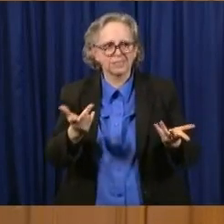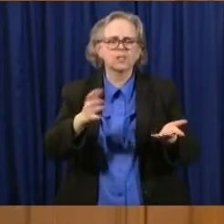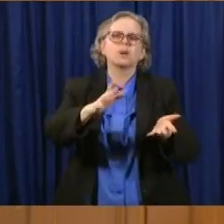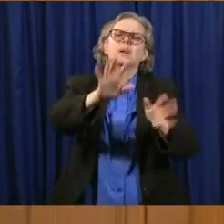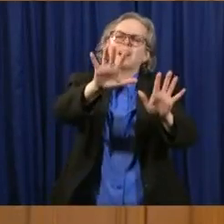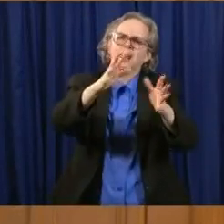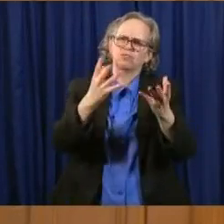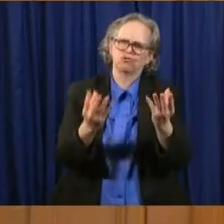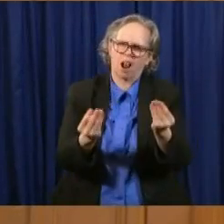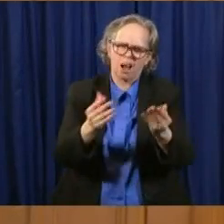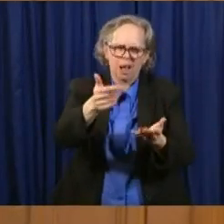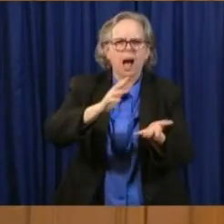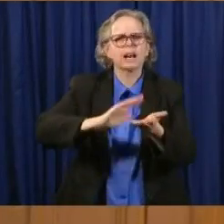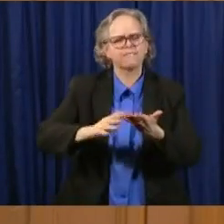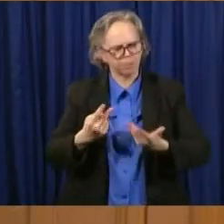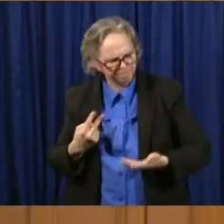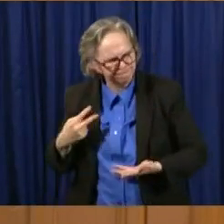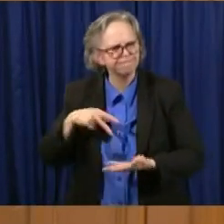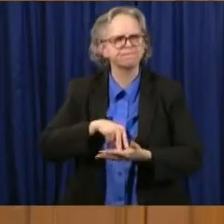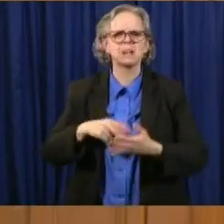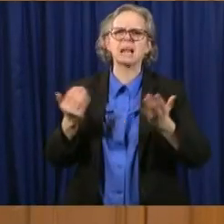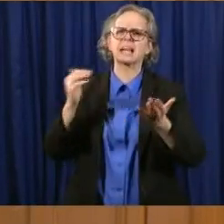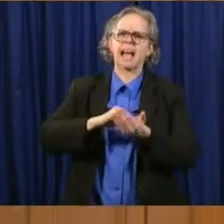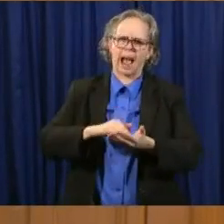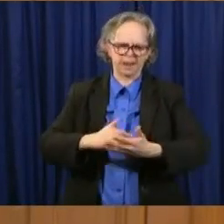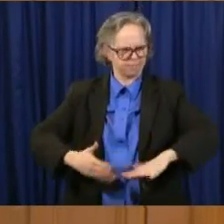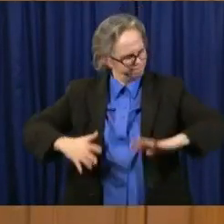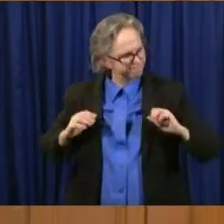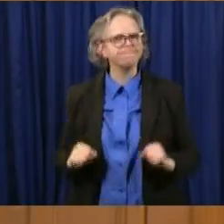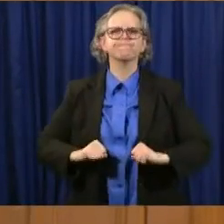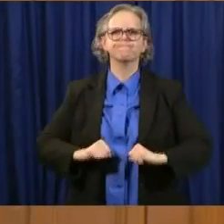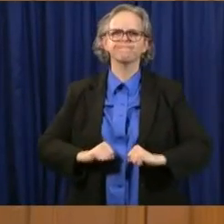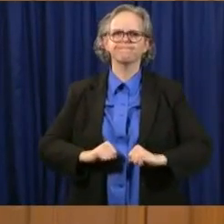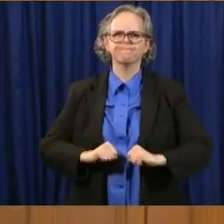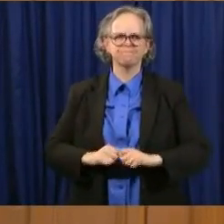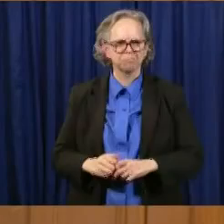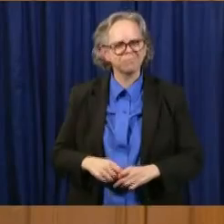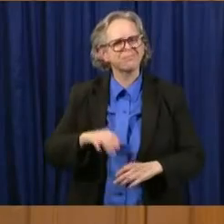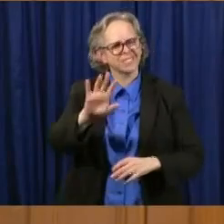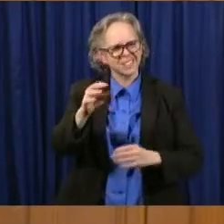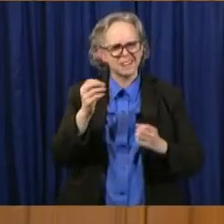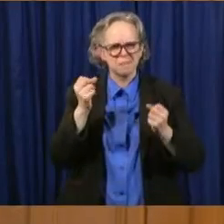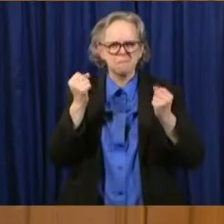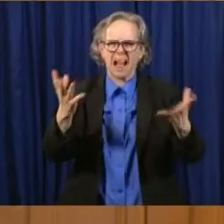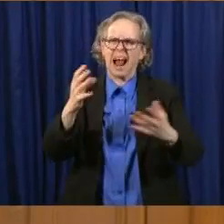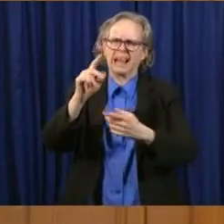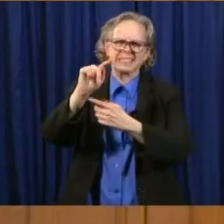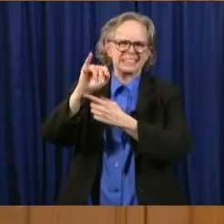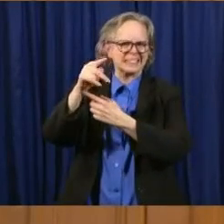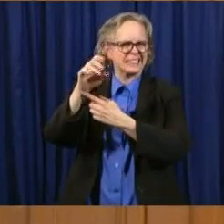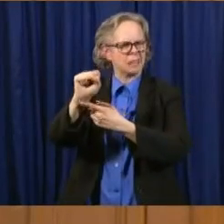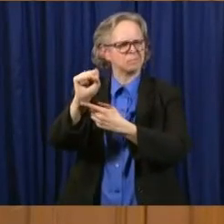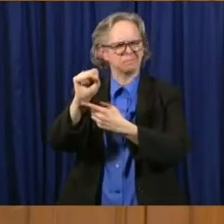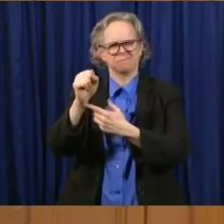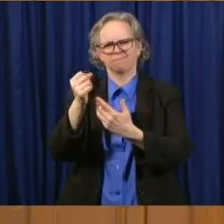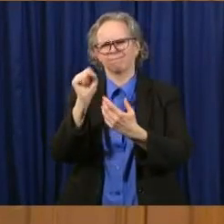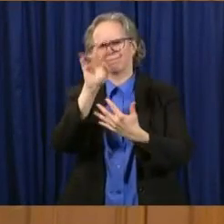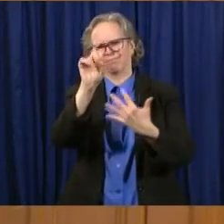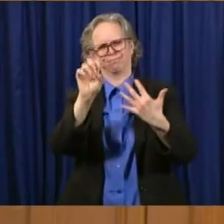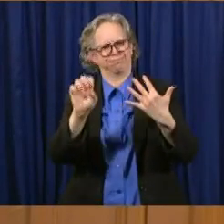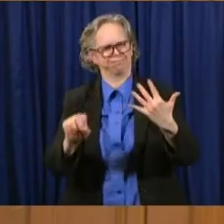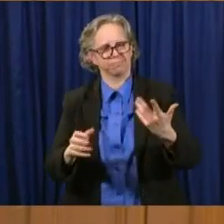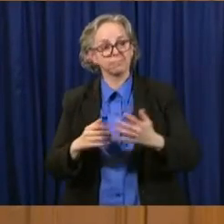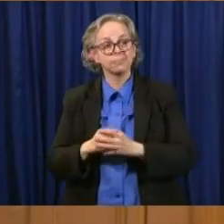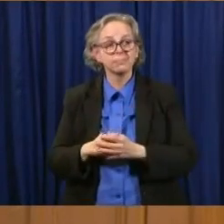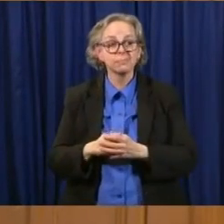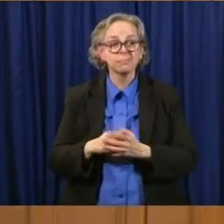Lots of tips out there. In the days to come, I'd also like to talk to you more about how you're feeling.